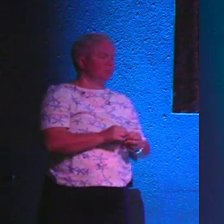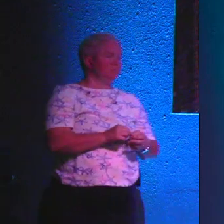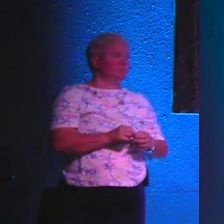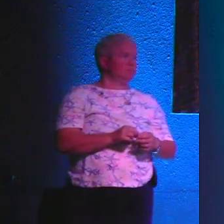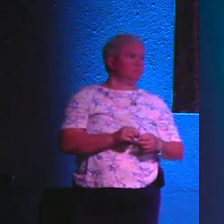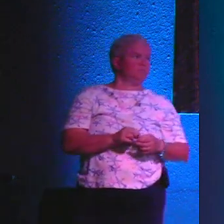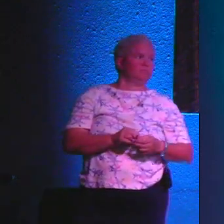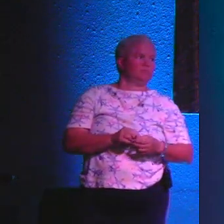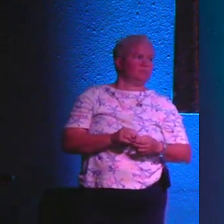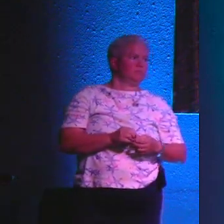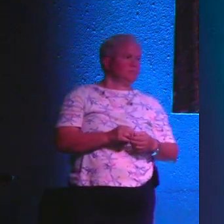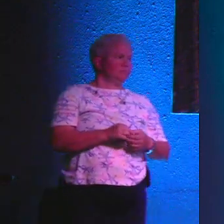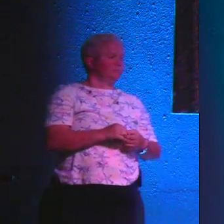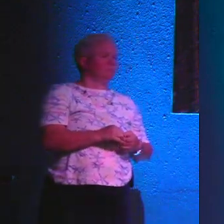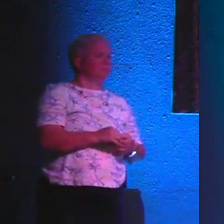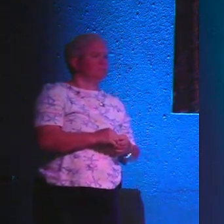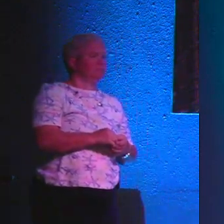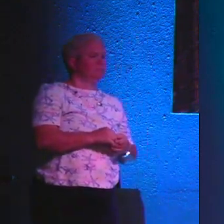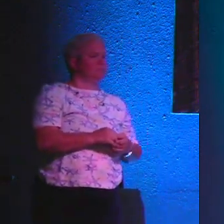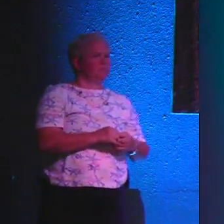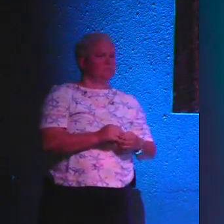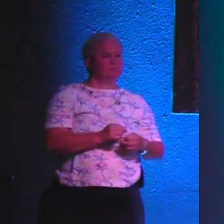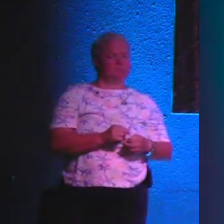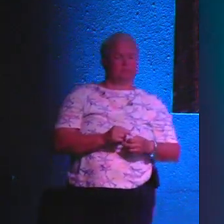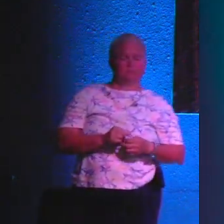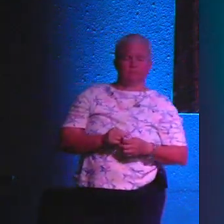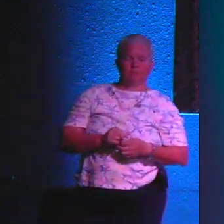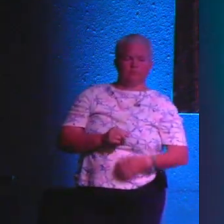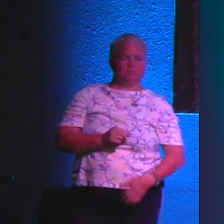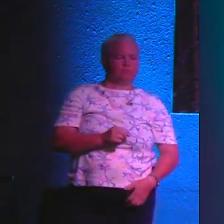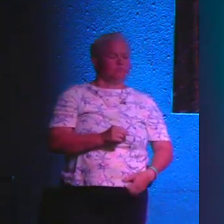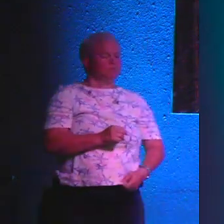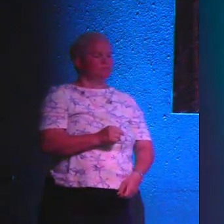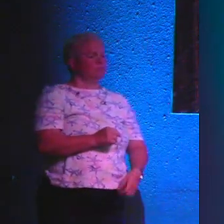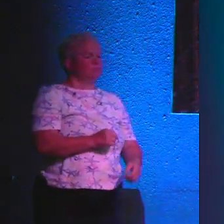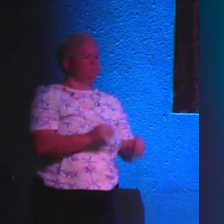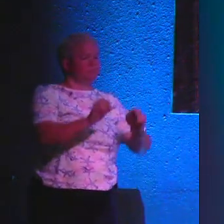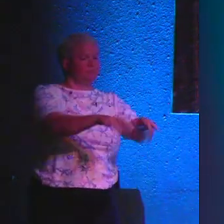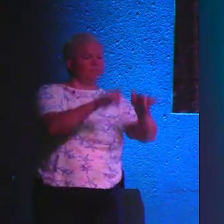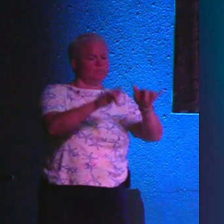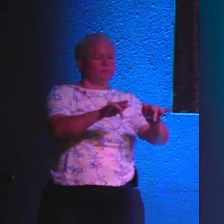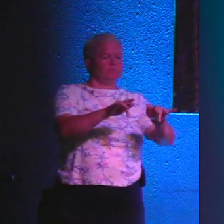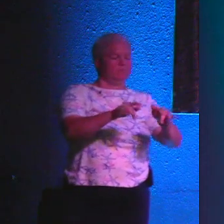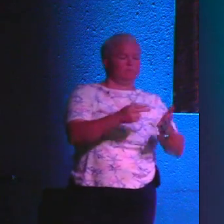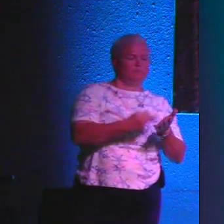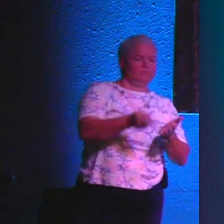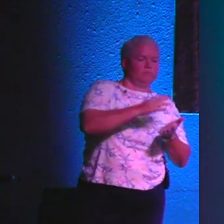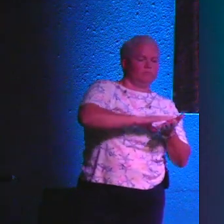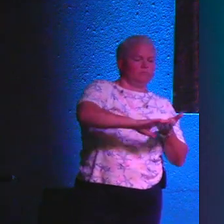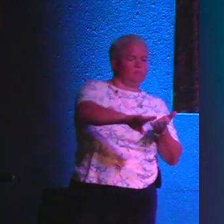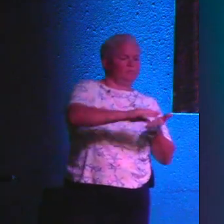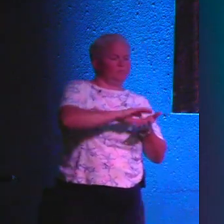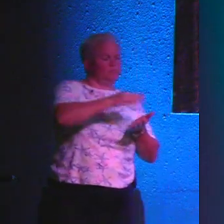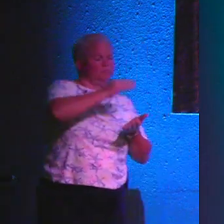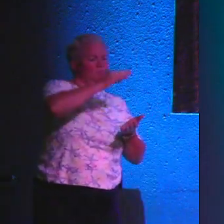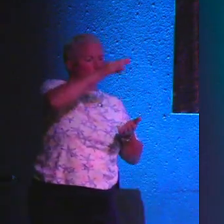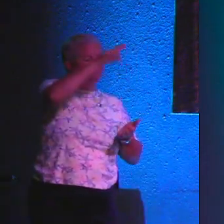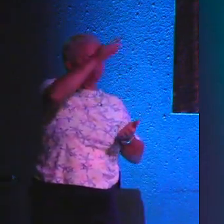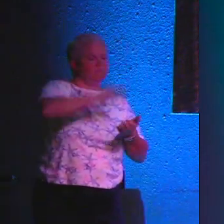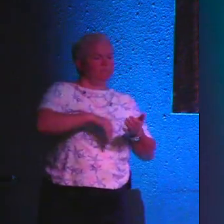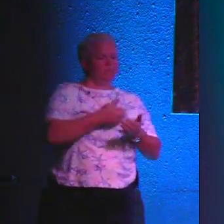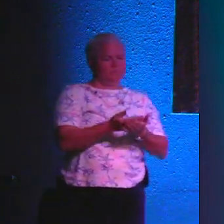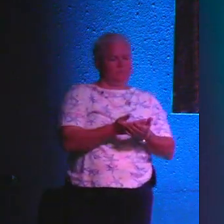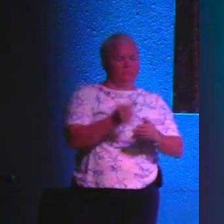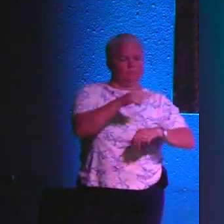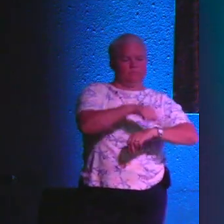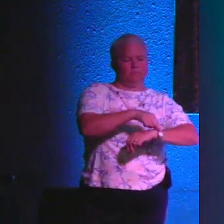And Lord, that's what we living in the natural world. We need a supernatural touch from the Holy Spirit. We need it all the time.